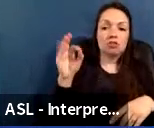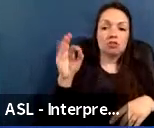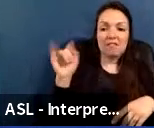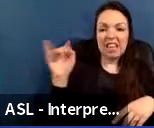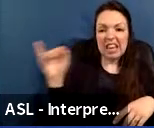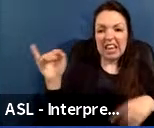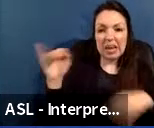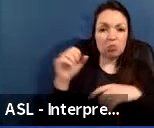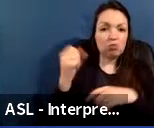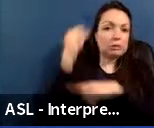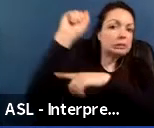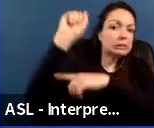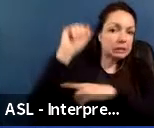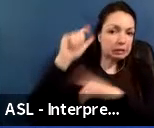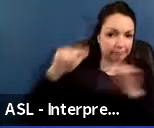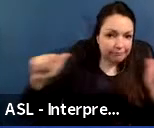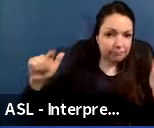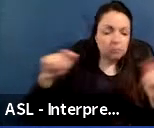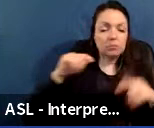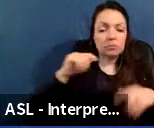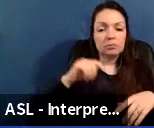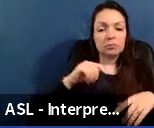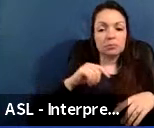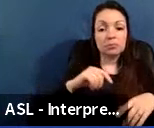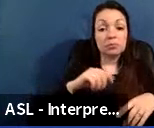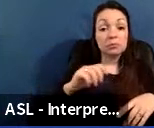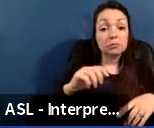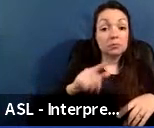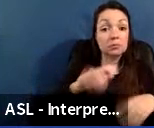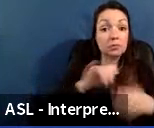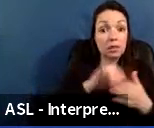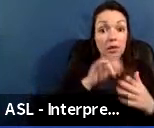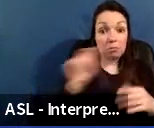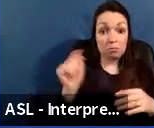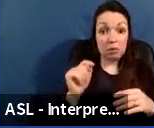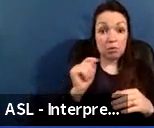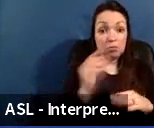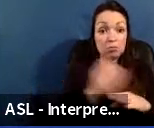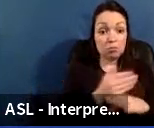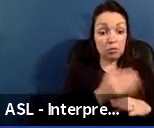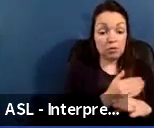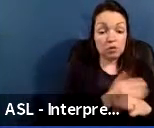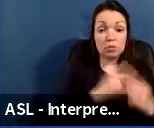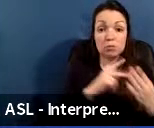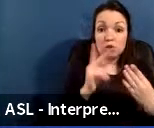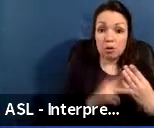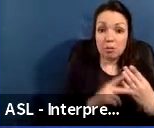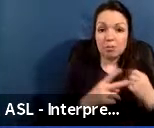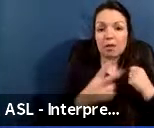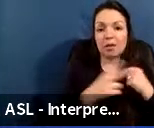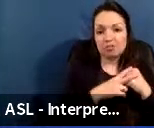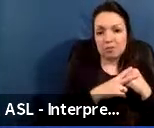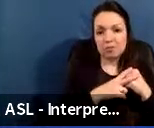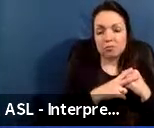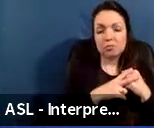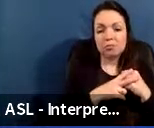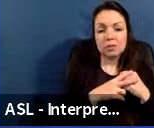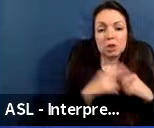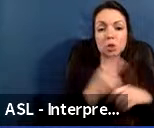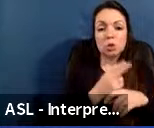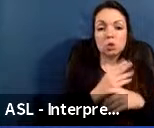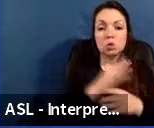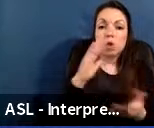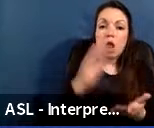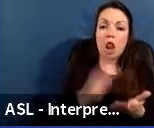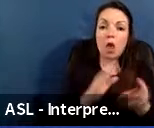Another benefit of this bathroom renovation program is conservation. The use of low-flow pressure